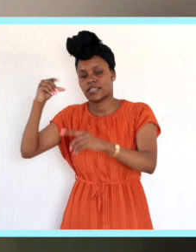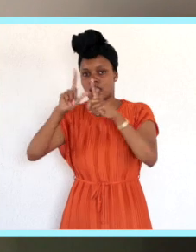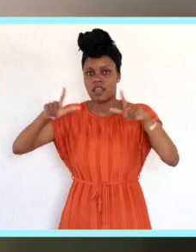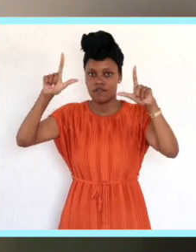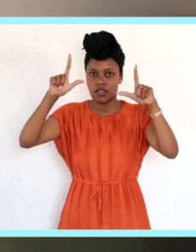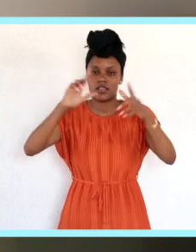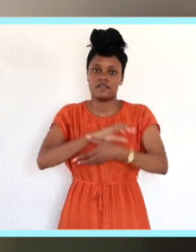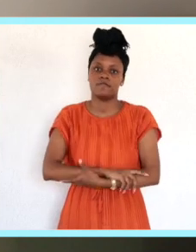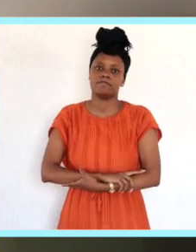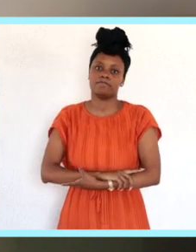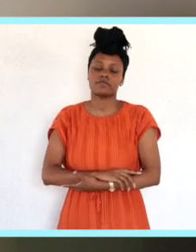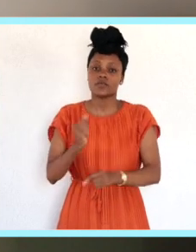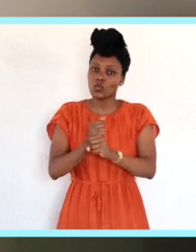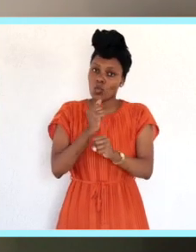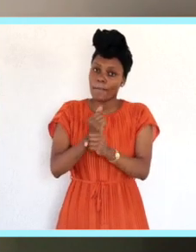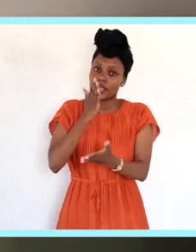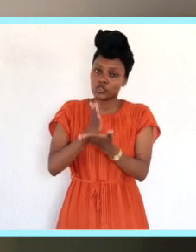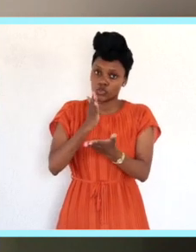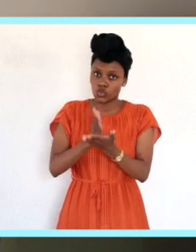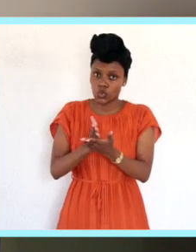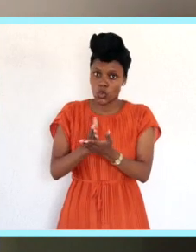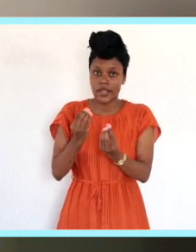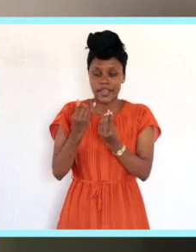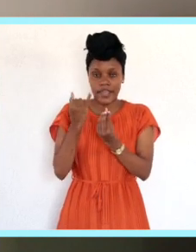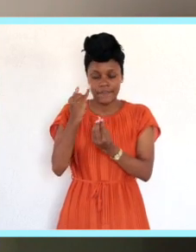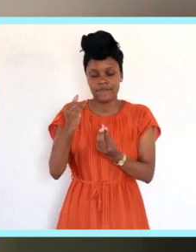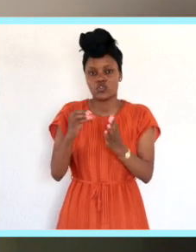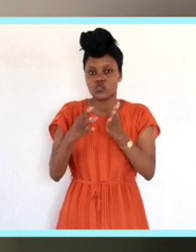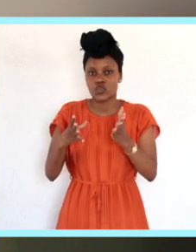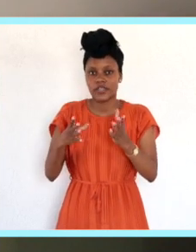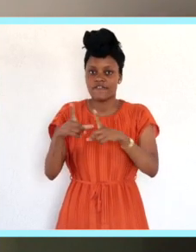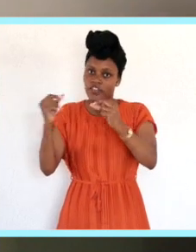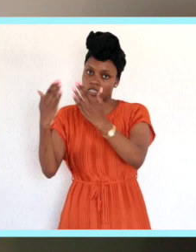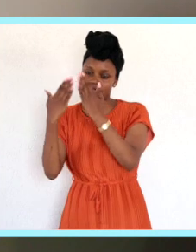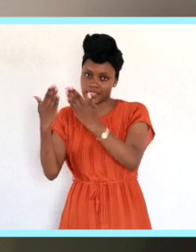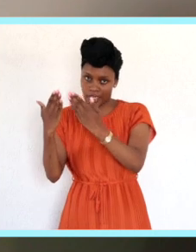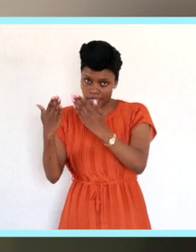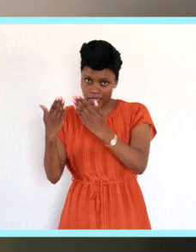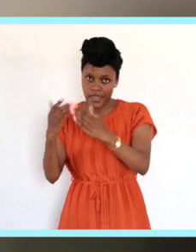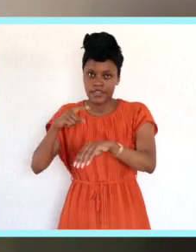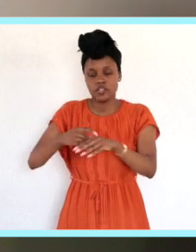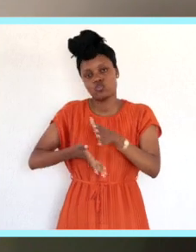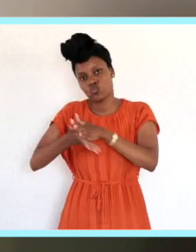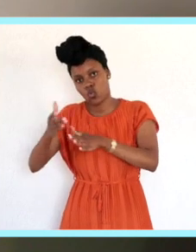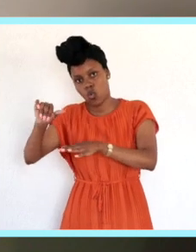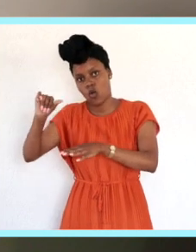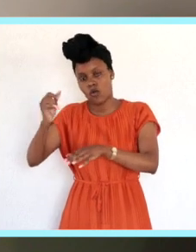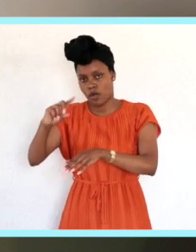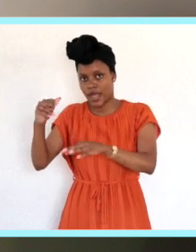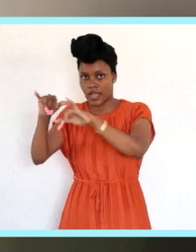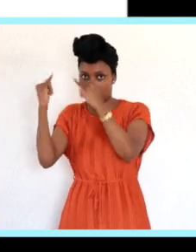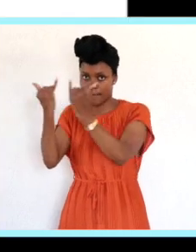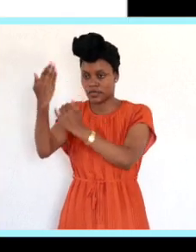and exit level, whereby we make sure that when our students are done with their studies, they are placed in the